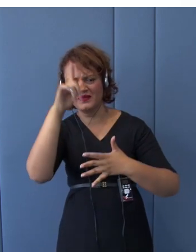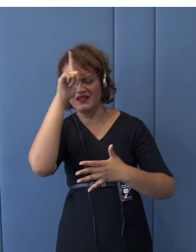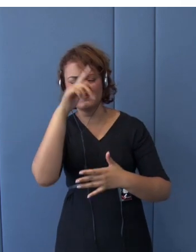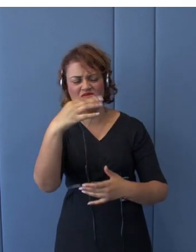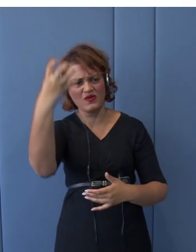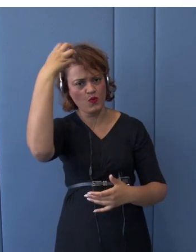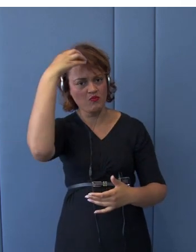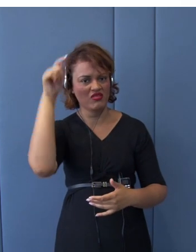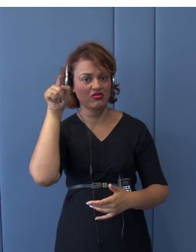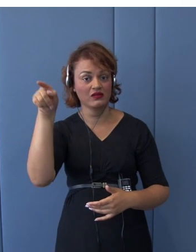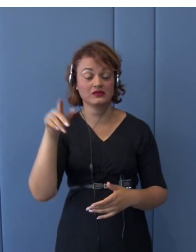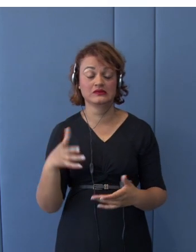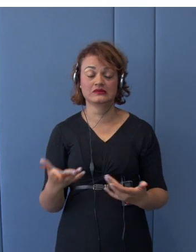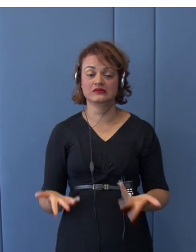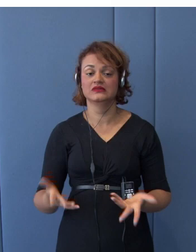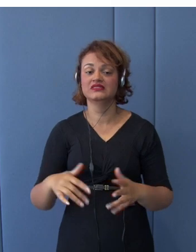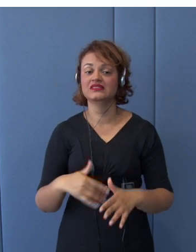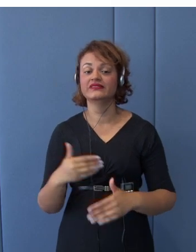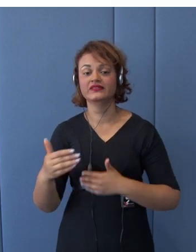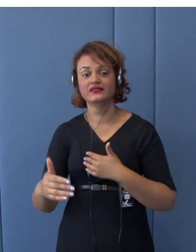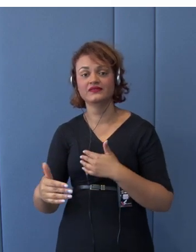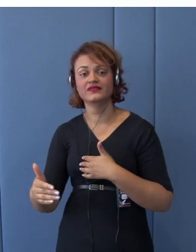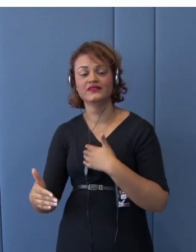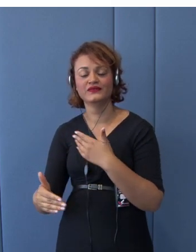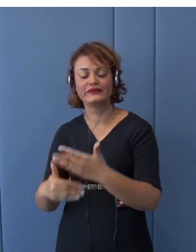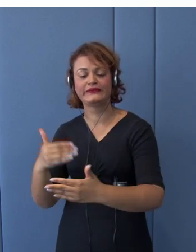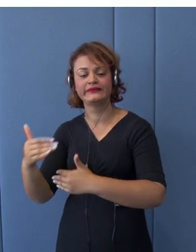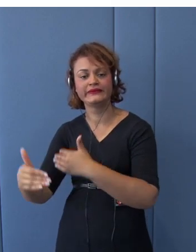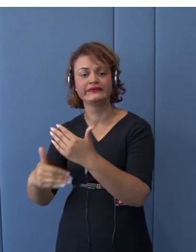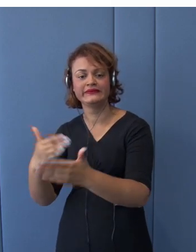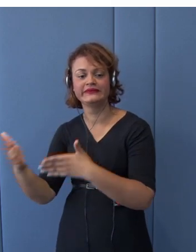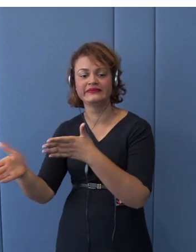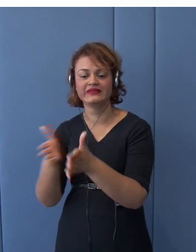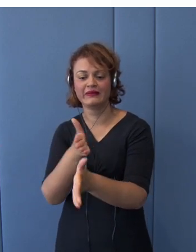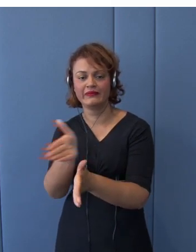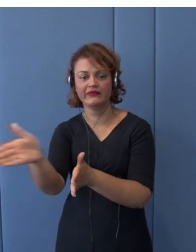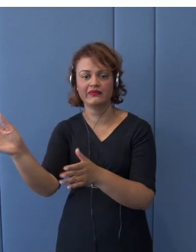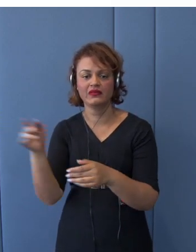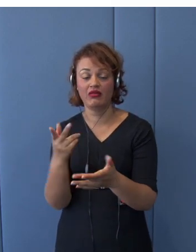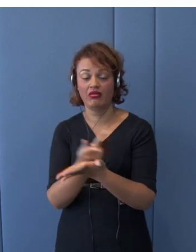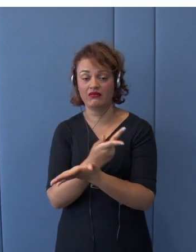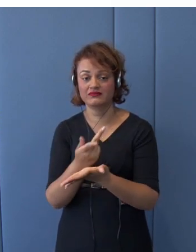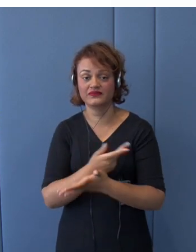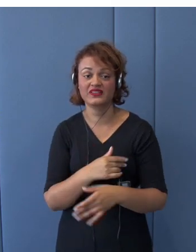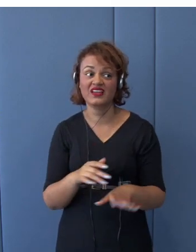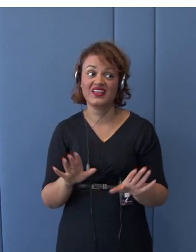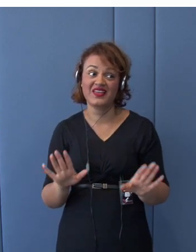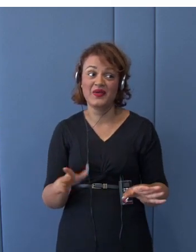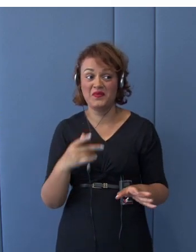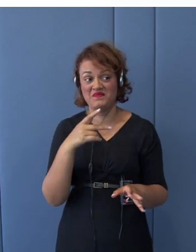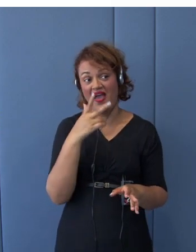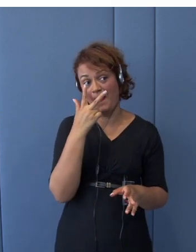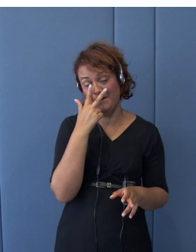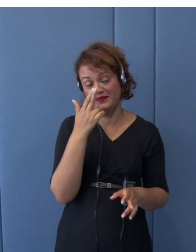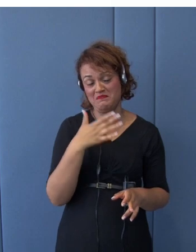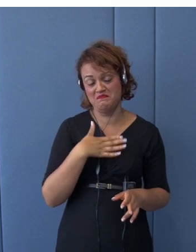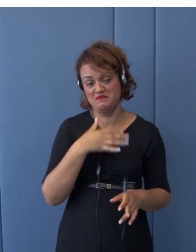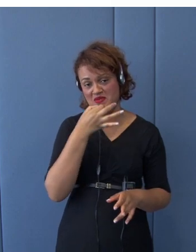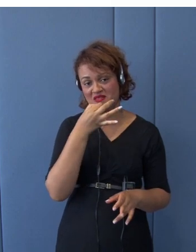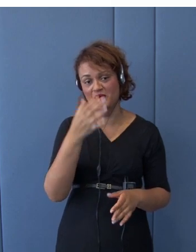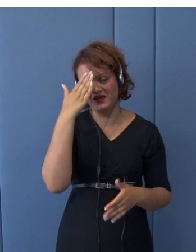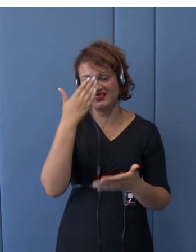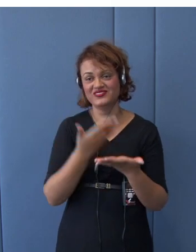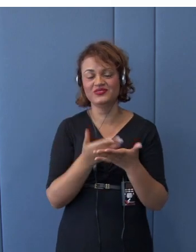quite, you know, in the wrong direction. And particularly, Mr. Trump's sort of tendency to deal with trade